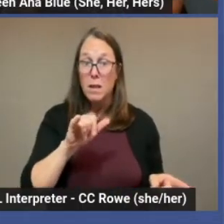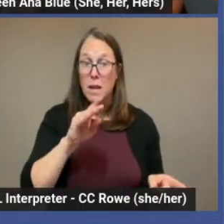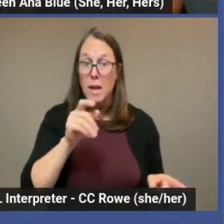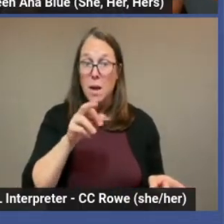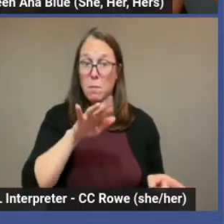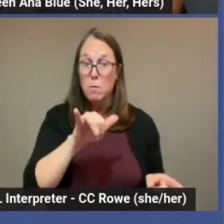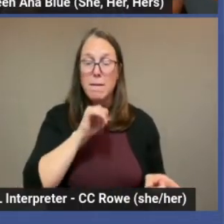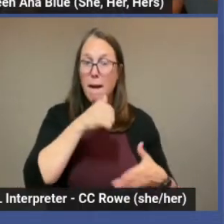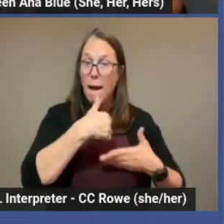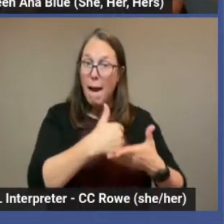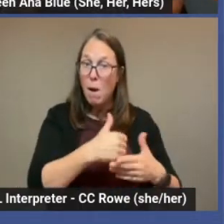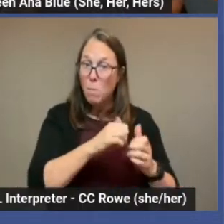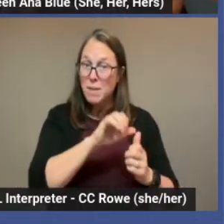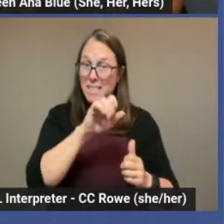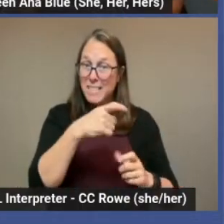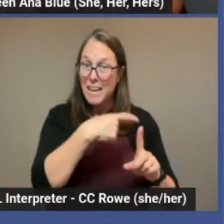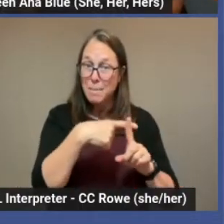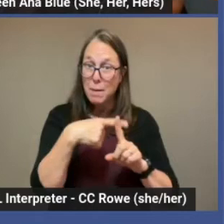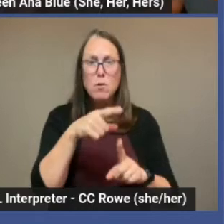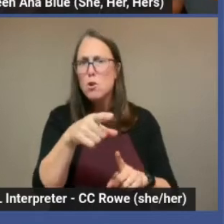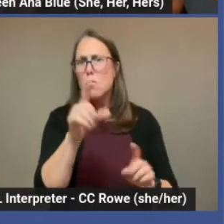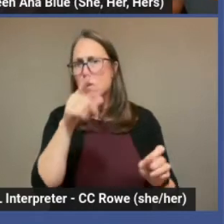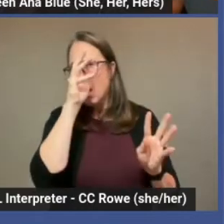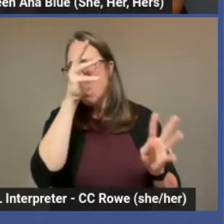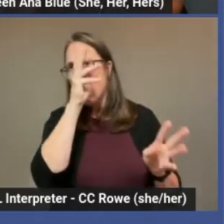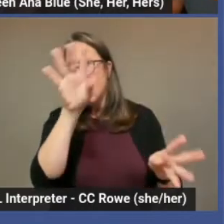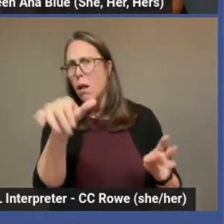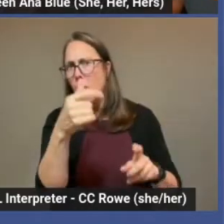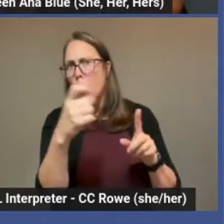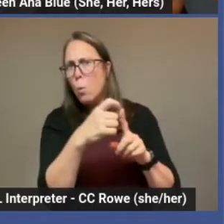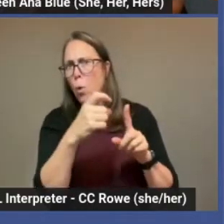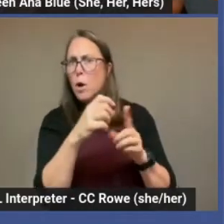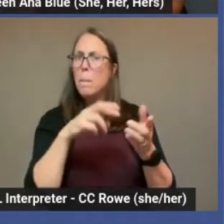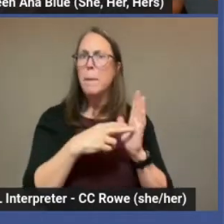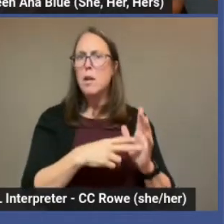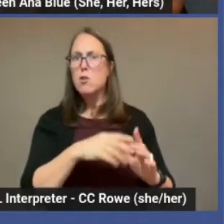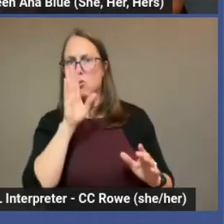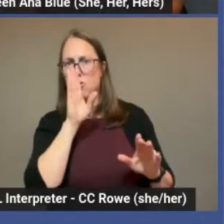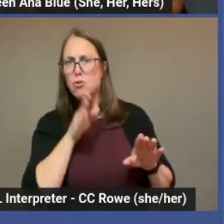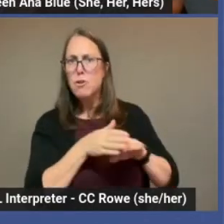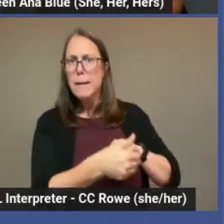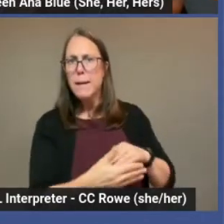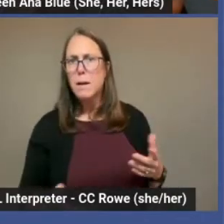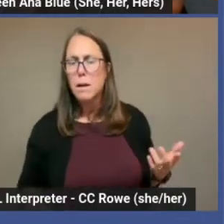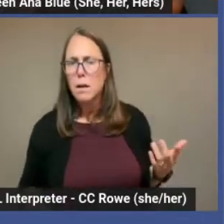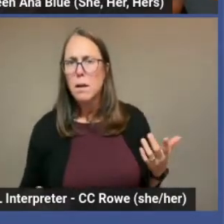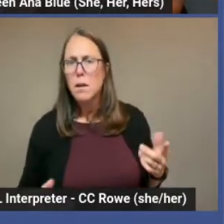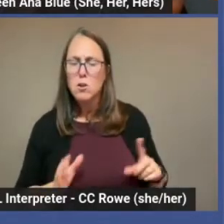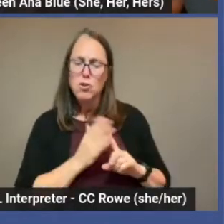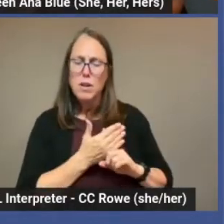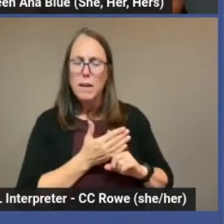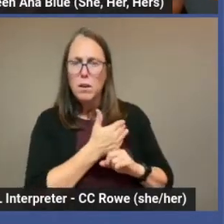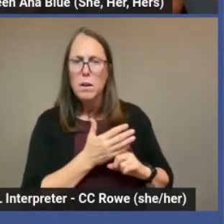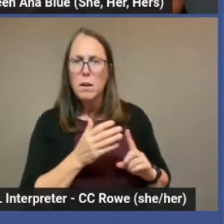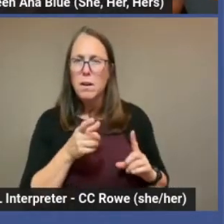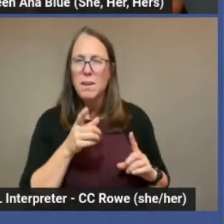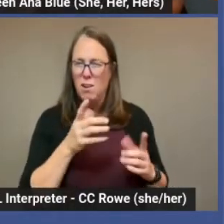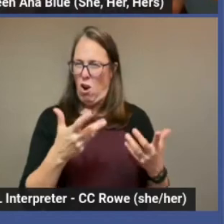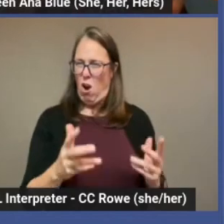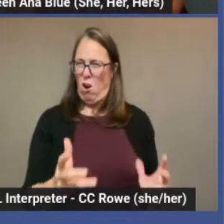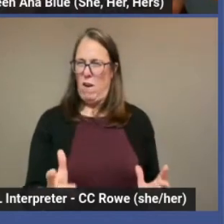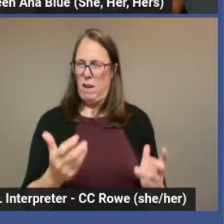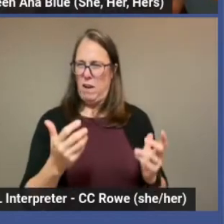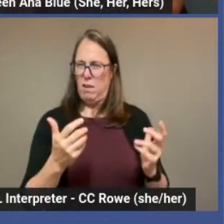is that you just made another word for cheating. And it's confusing people with Polly Amory who already have a negative views